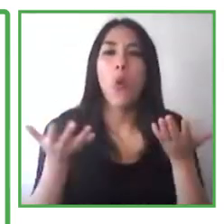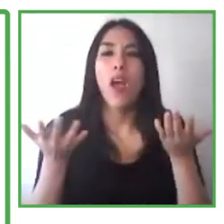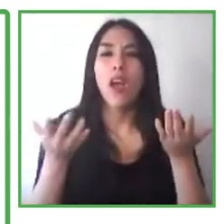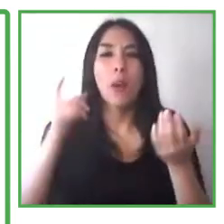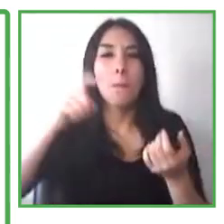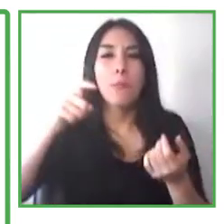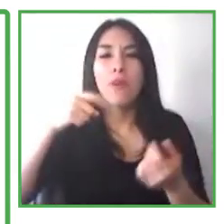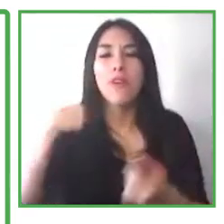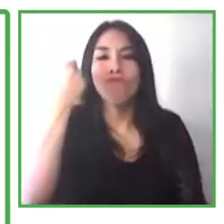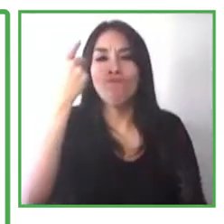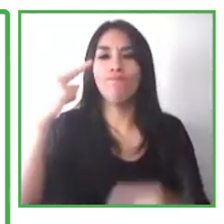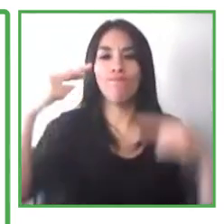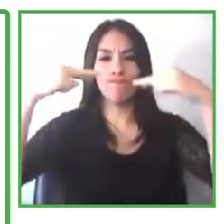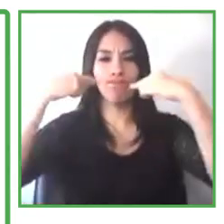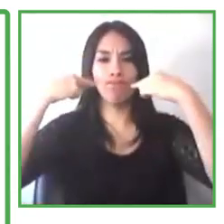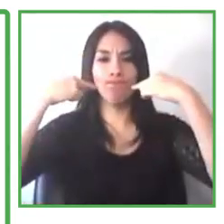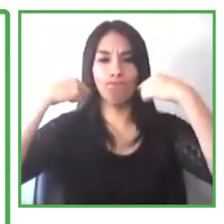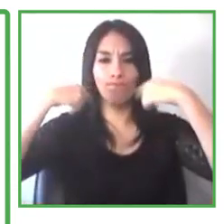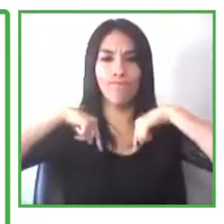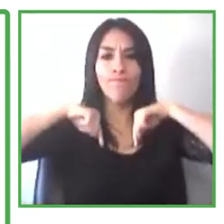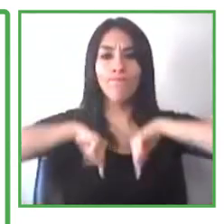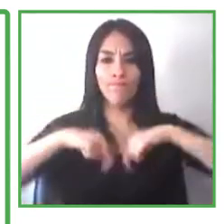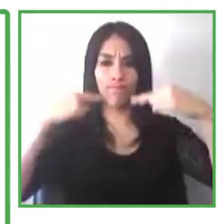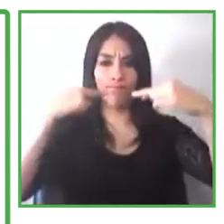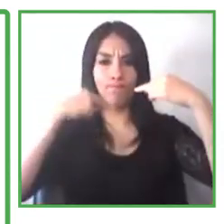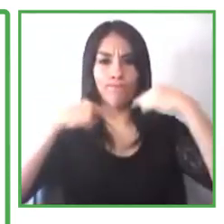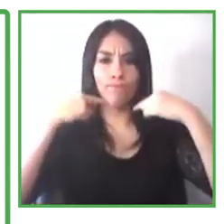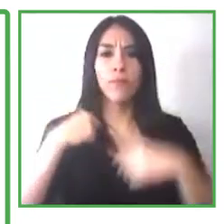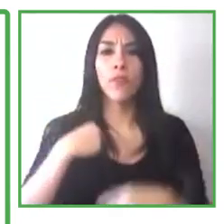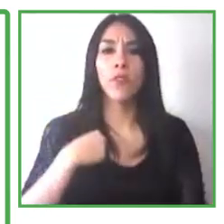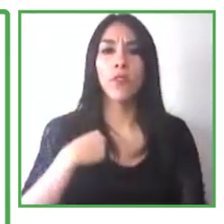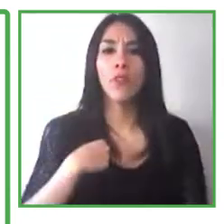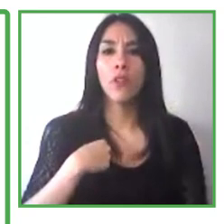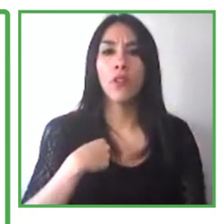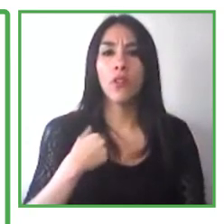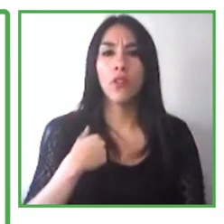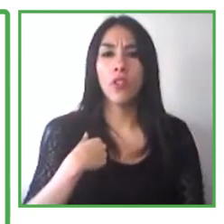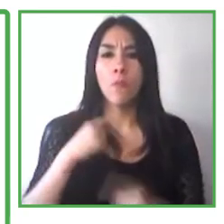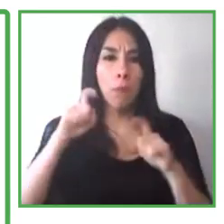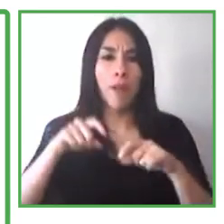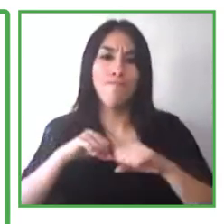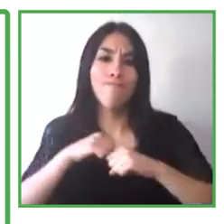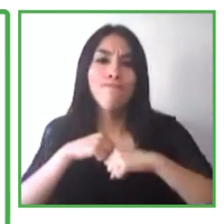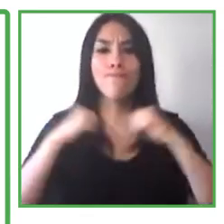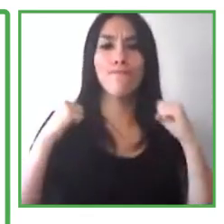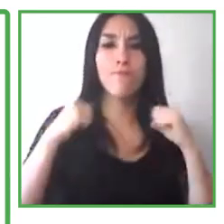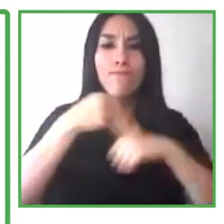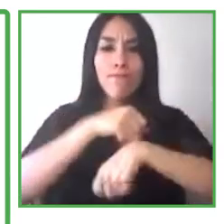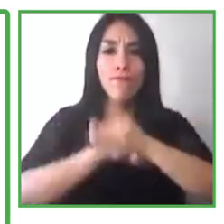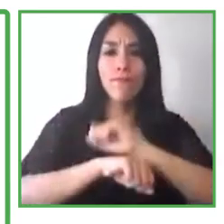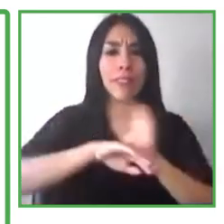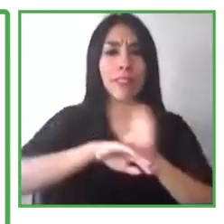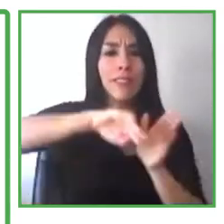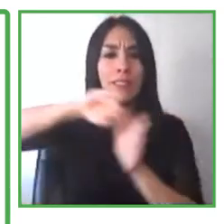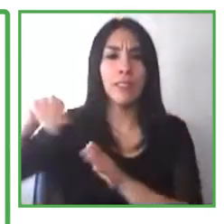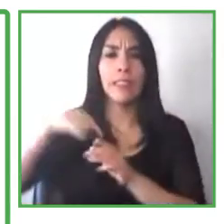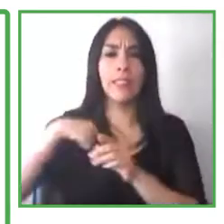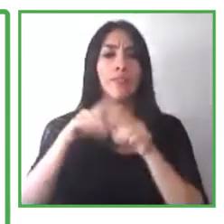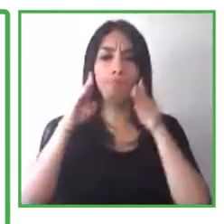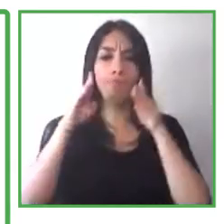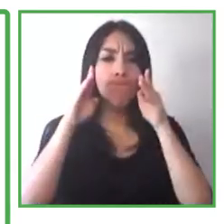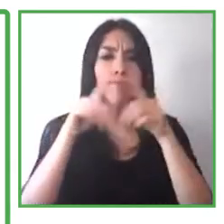you typically find there are barriers to employment, just employment access. Recruiting processes and